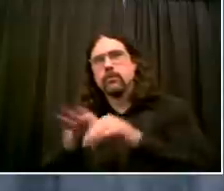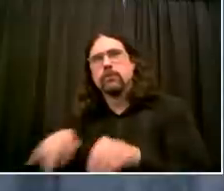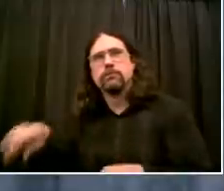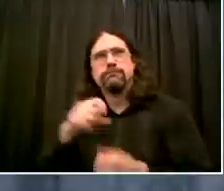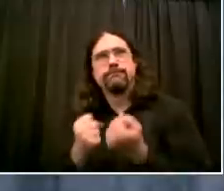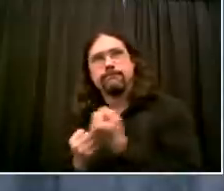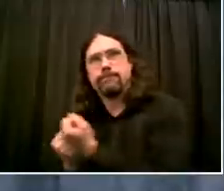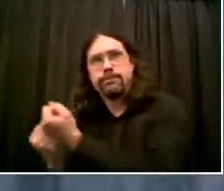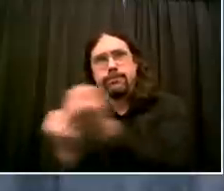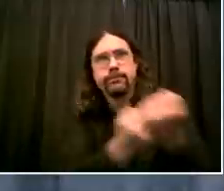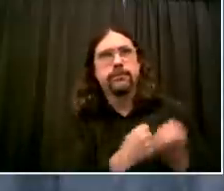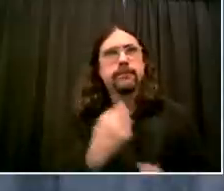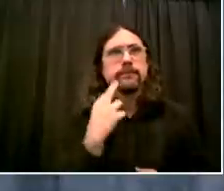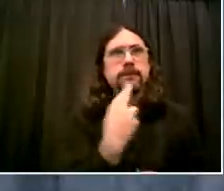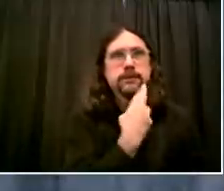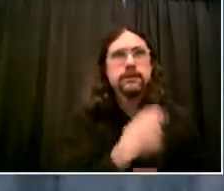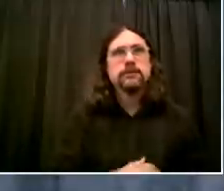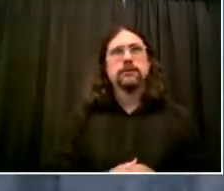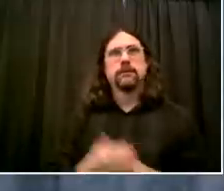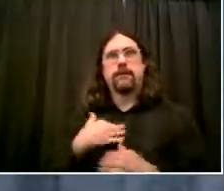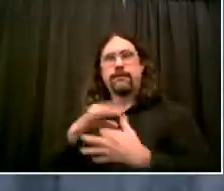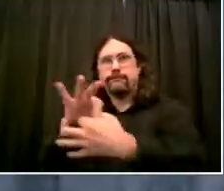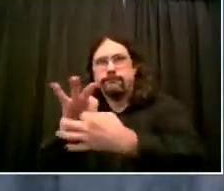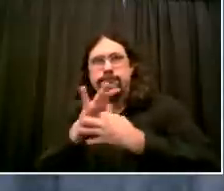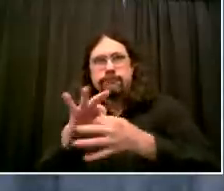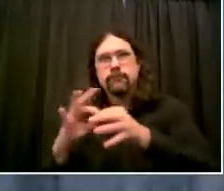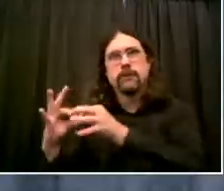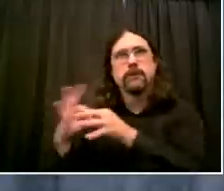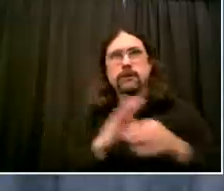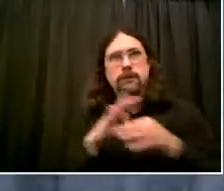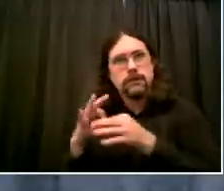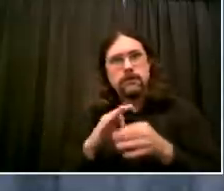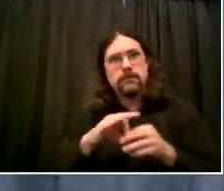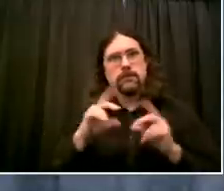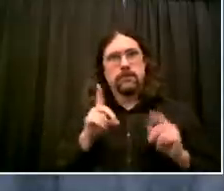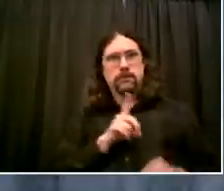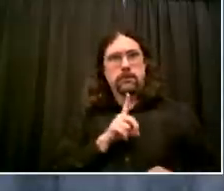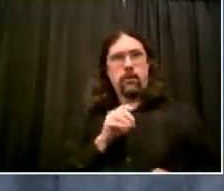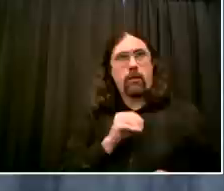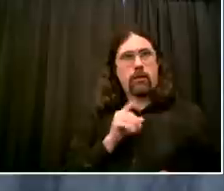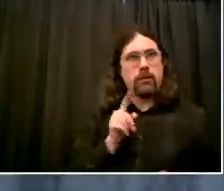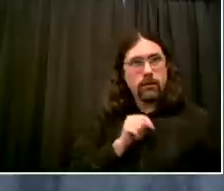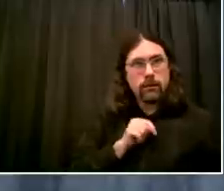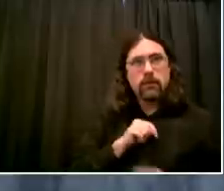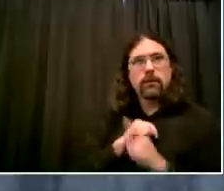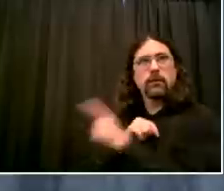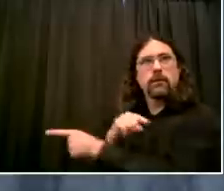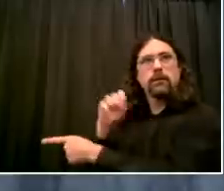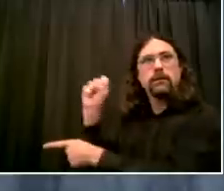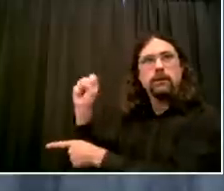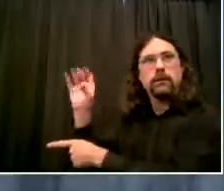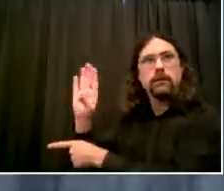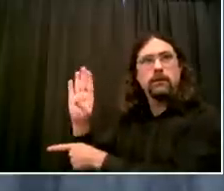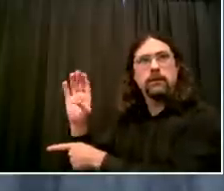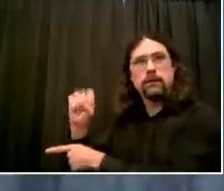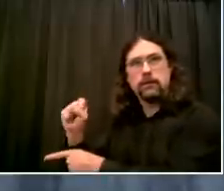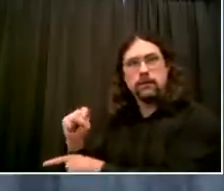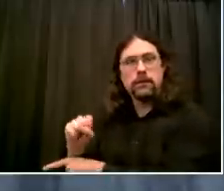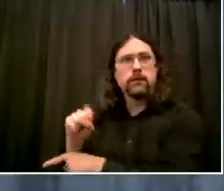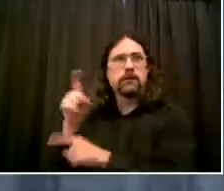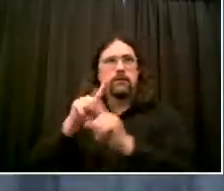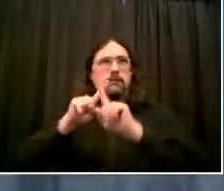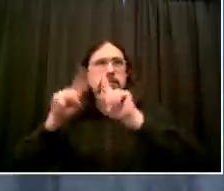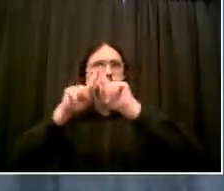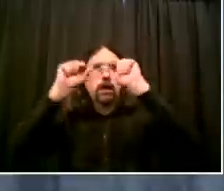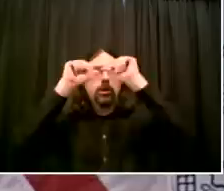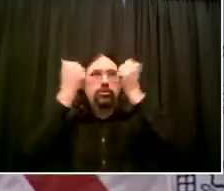Hall, working with the hospitality industry, as well as local bids, elected officials. We will troubleshoot where we need to.